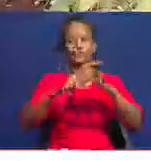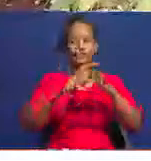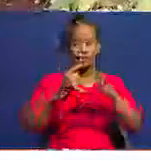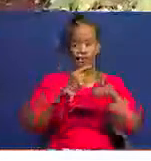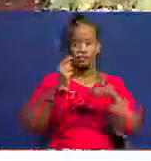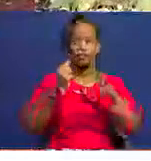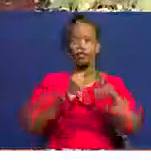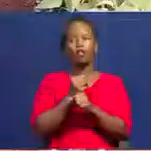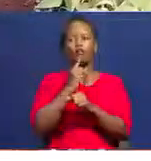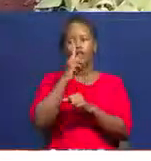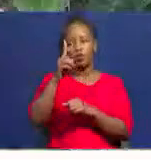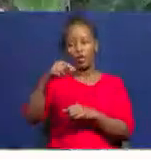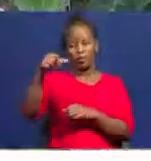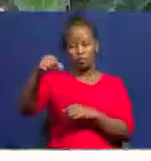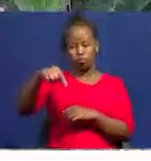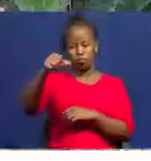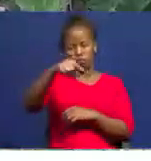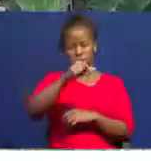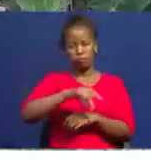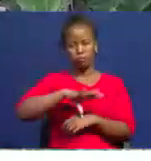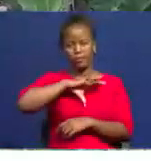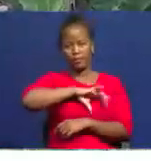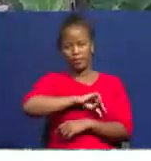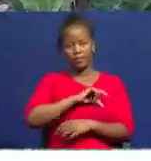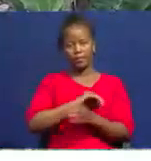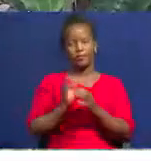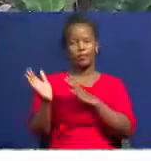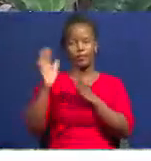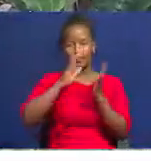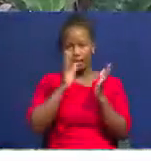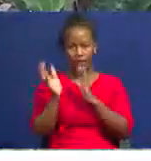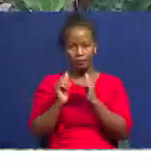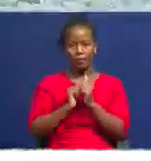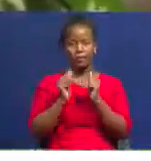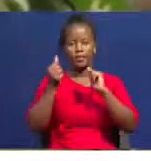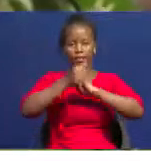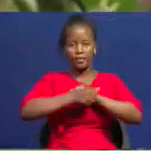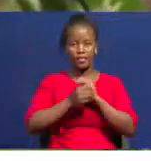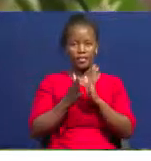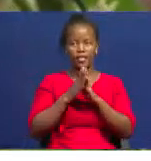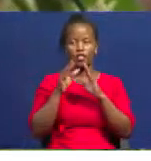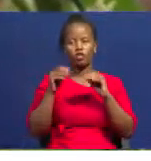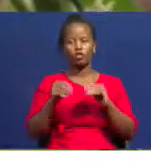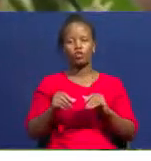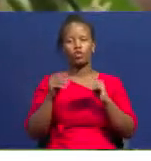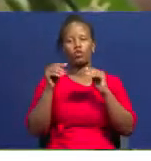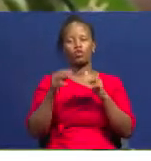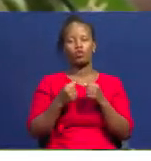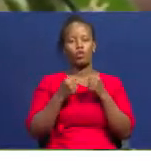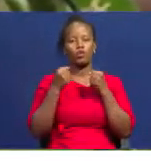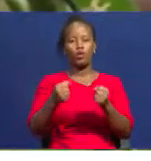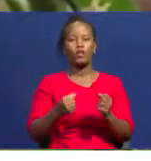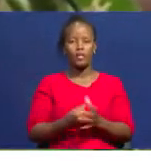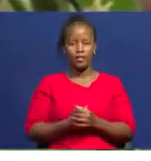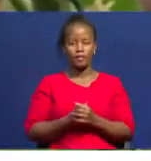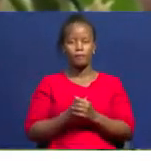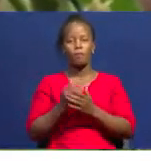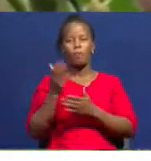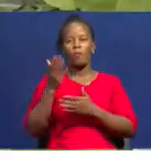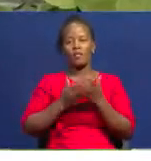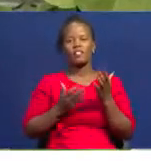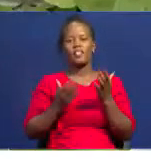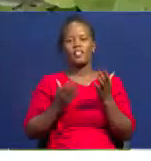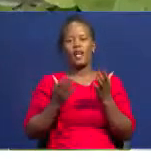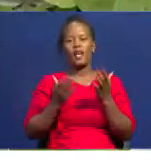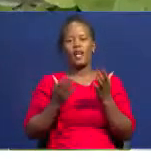incorporate regenerative agriculture, crop rotation, and soil health. Part of the sensitization will cover how to manage